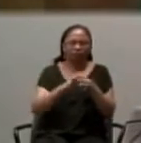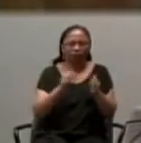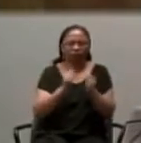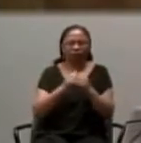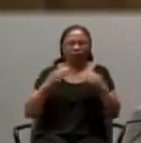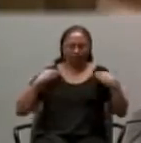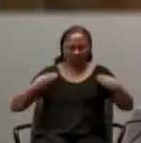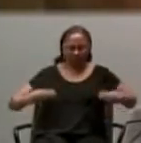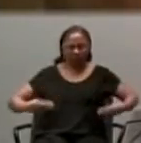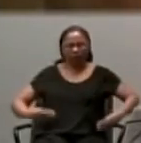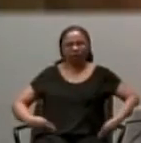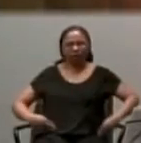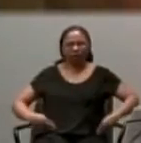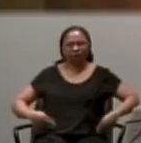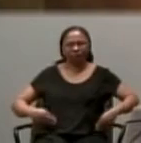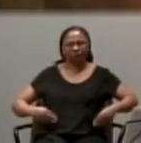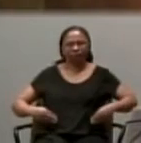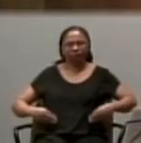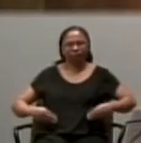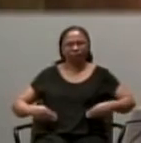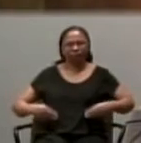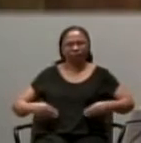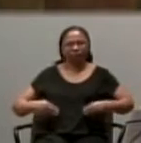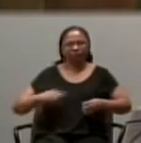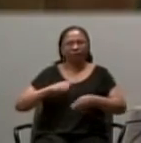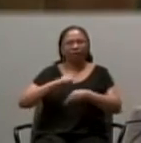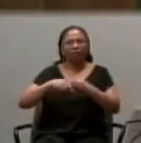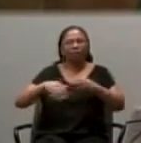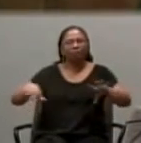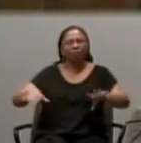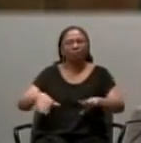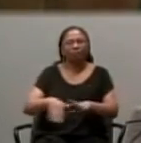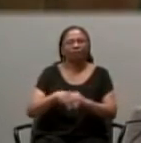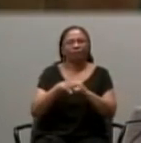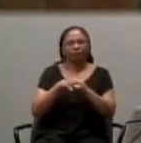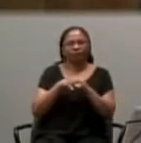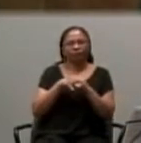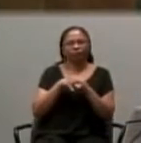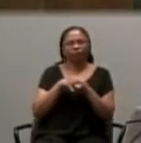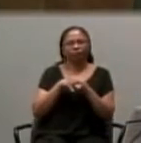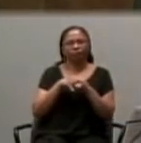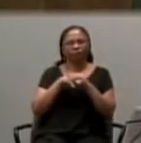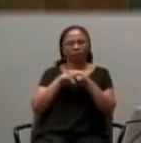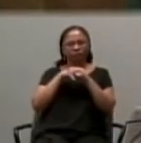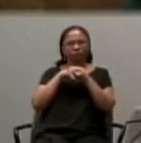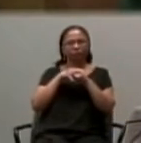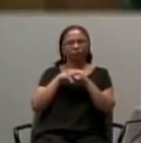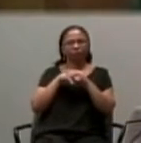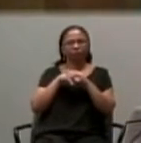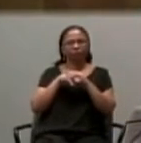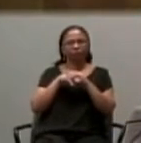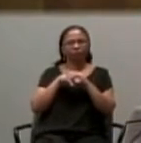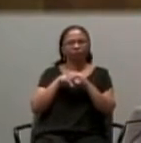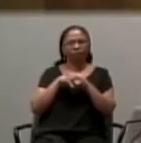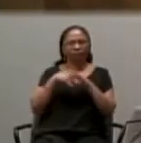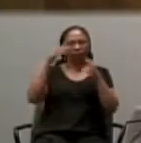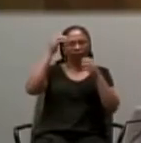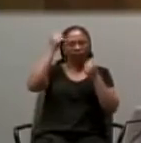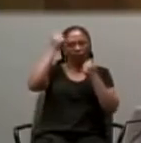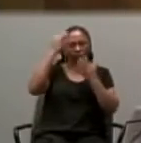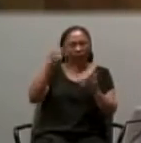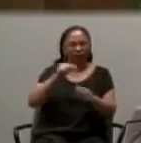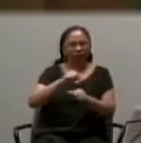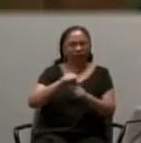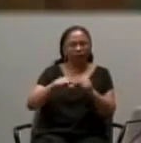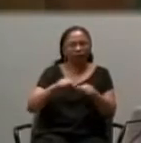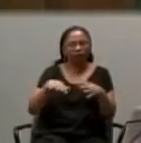And, specifically, marriage. The sacrament of marriage. Give way to one another in obedience to Christ. So,